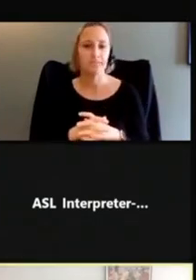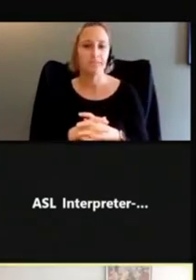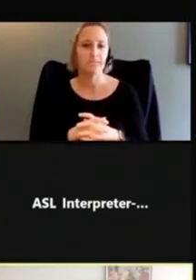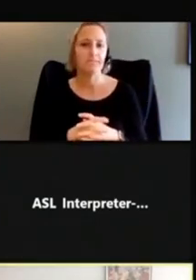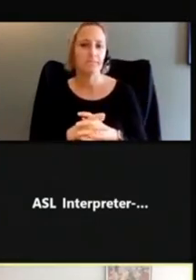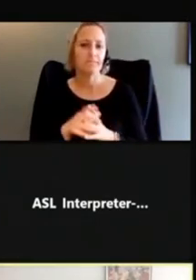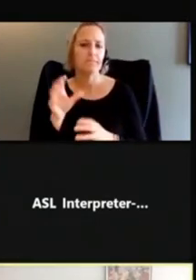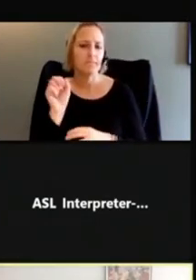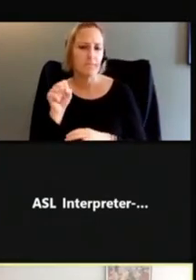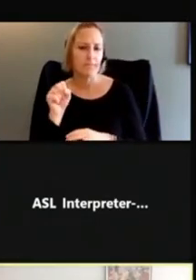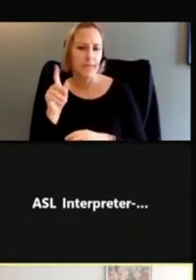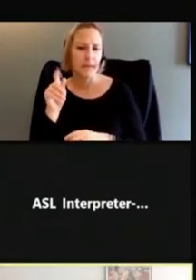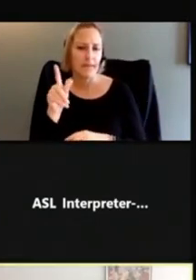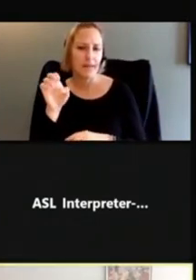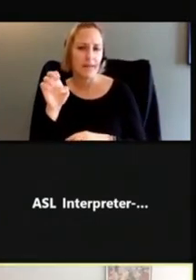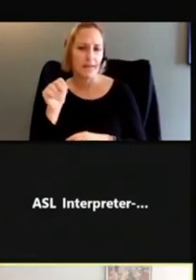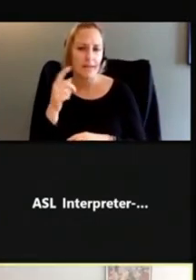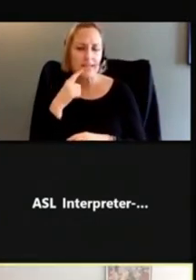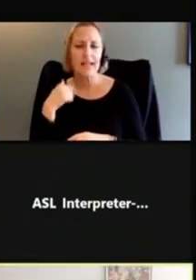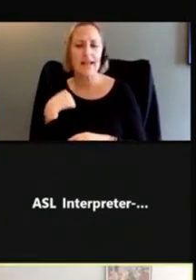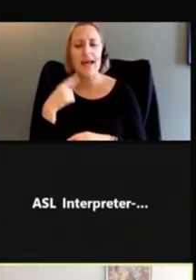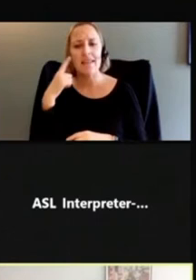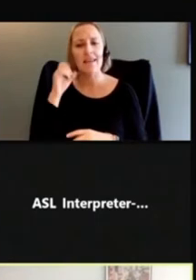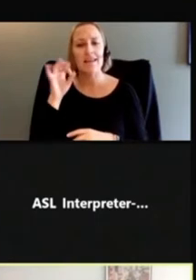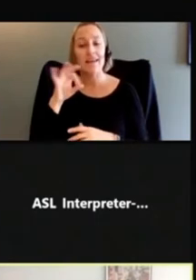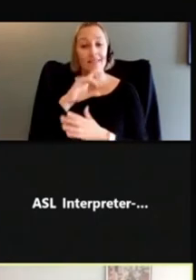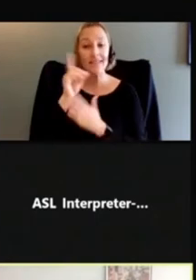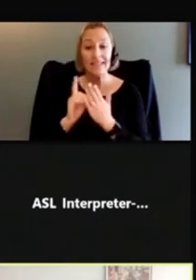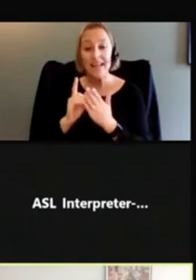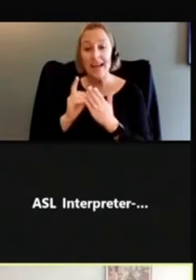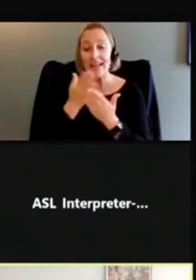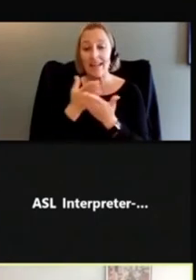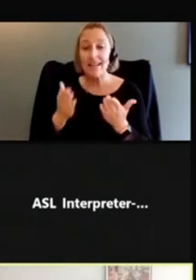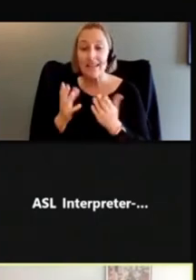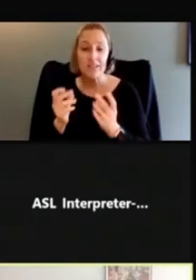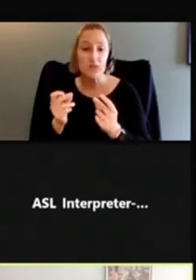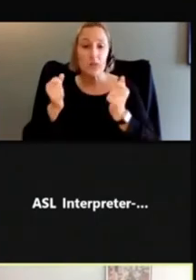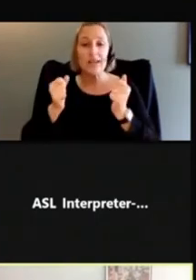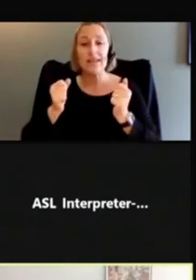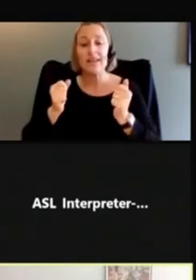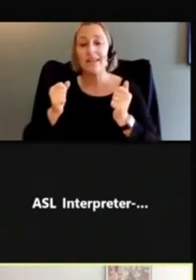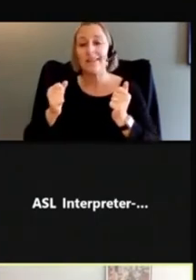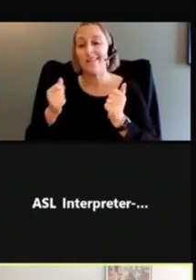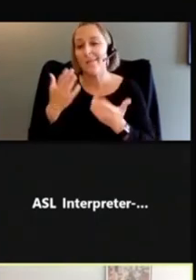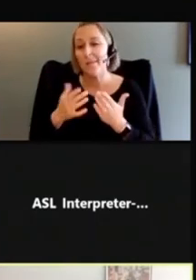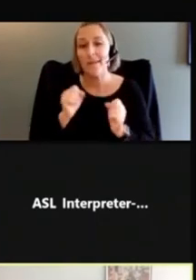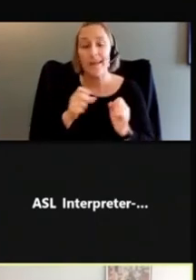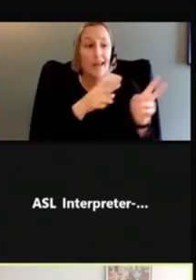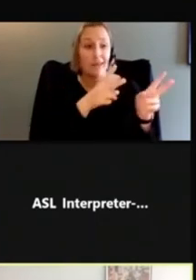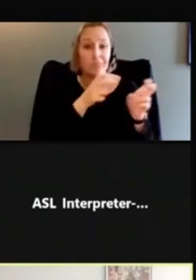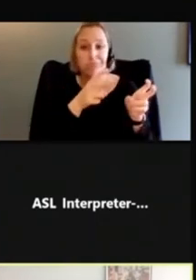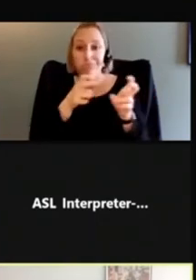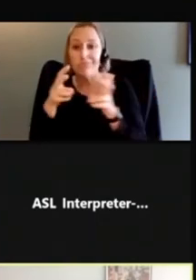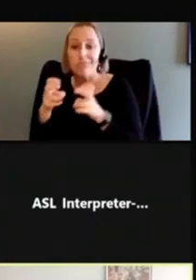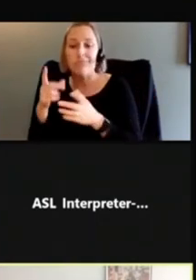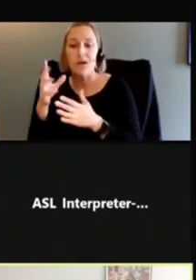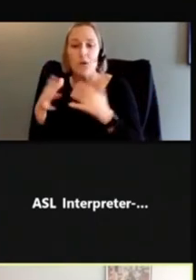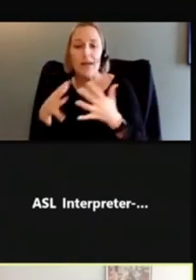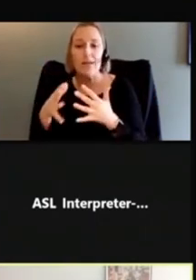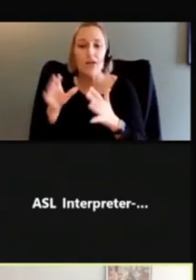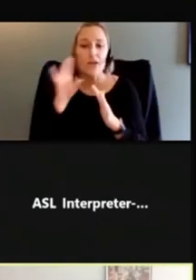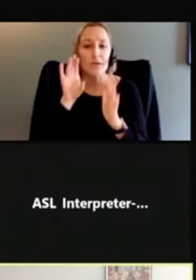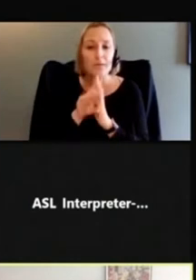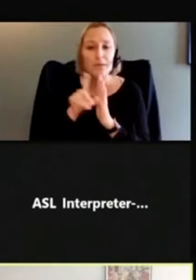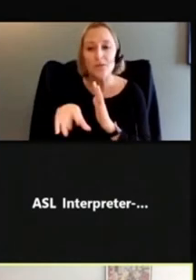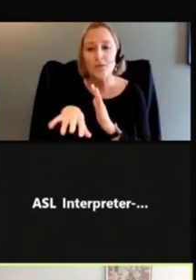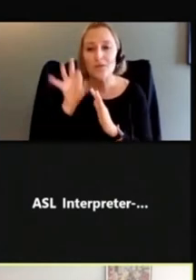especially when we're designing materials quickly, it can be something to just grab whatever existing images are out there, right?